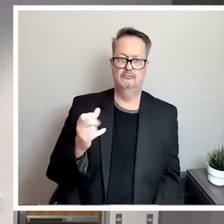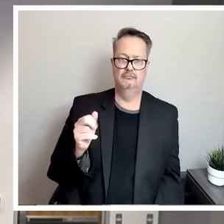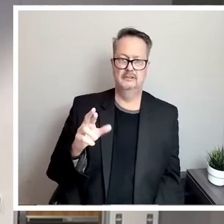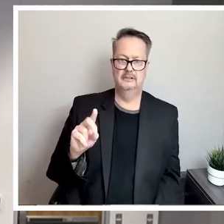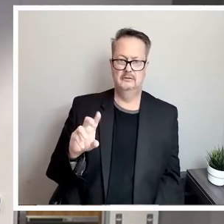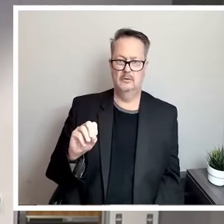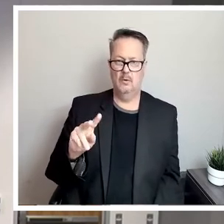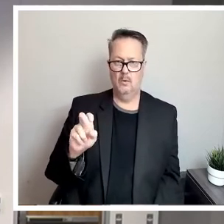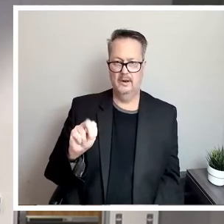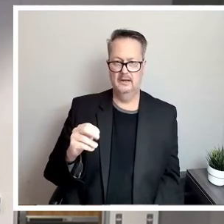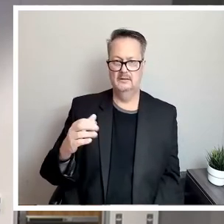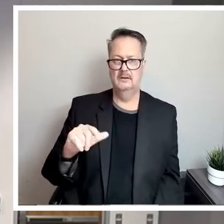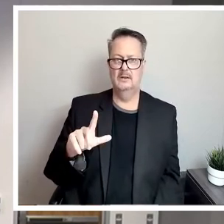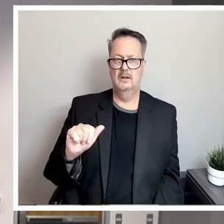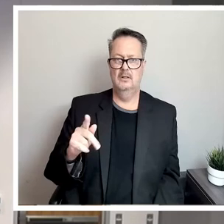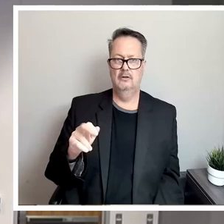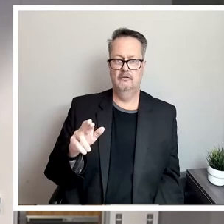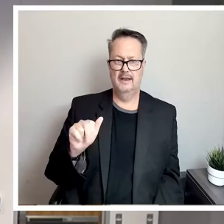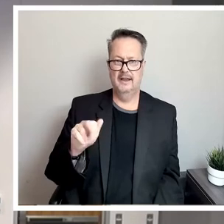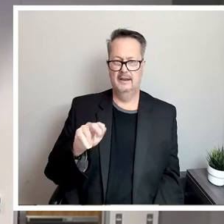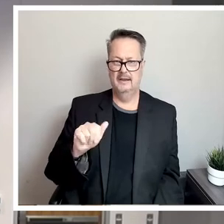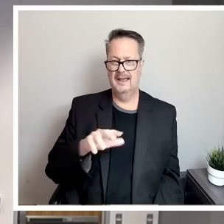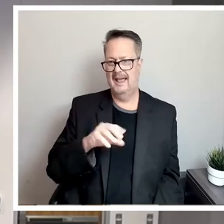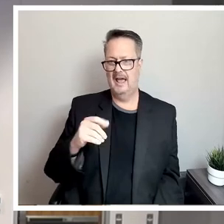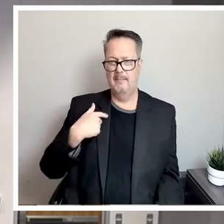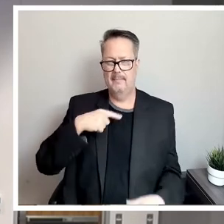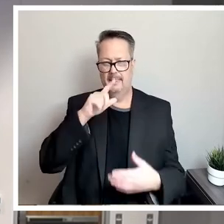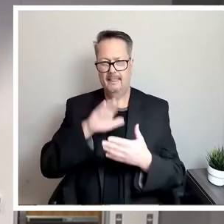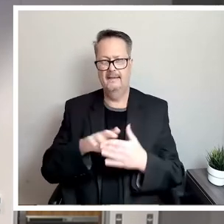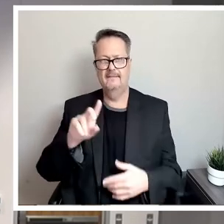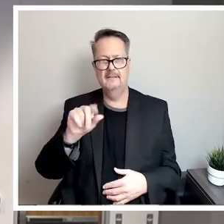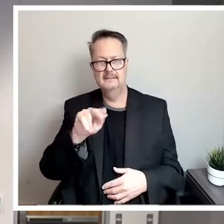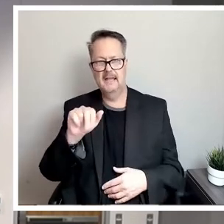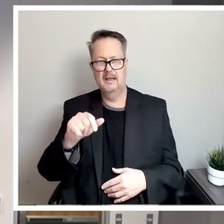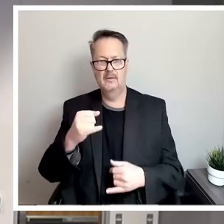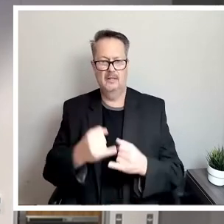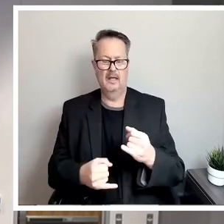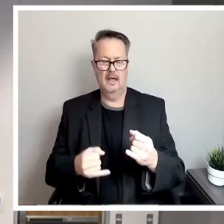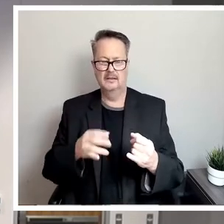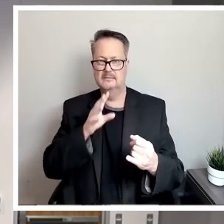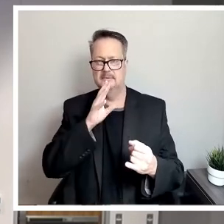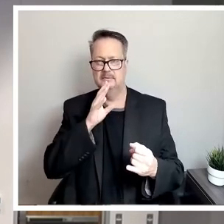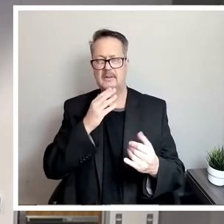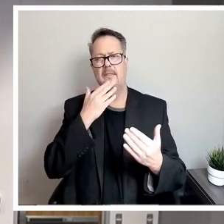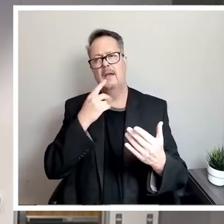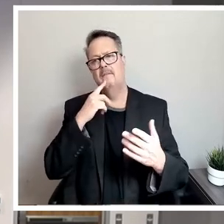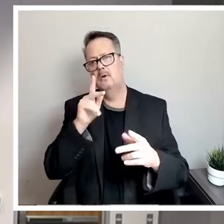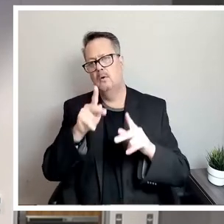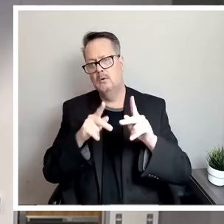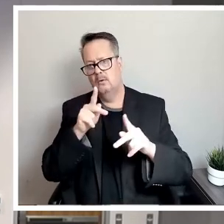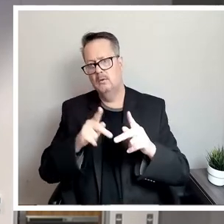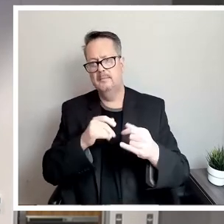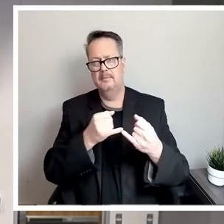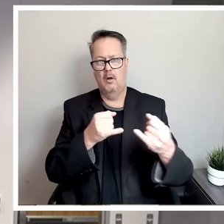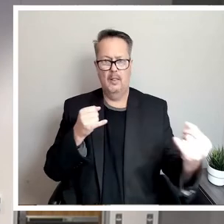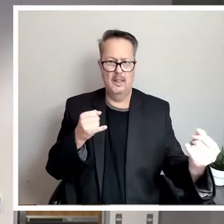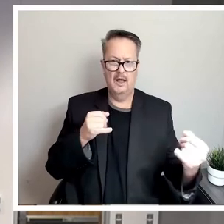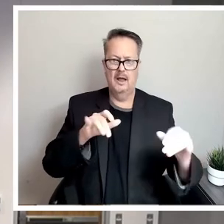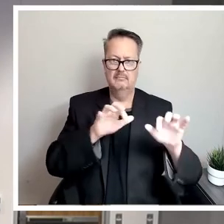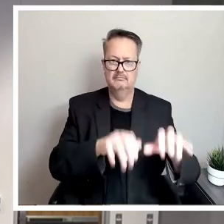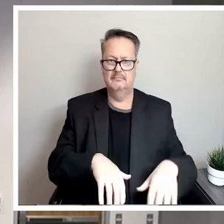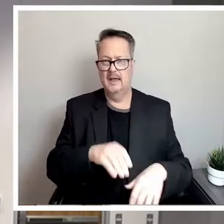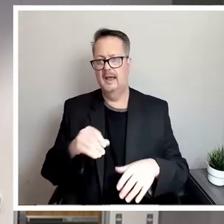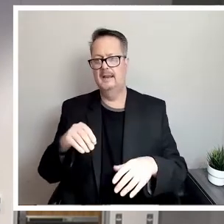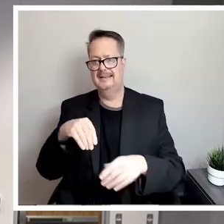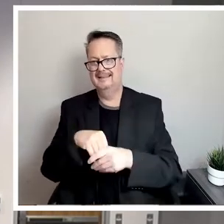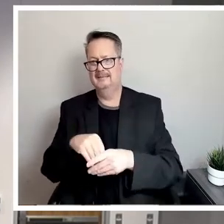Lorena, and I believe Dana was the last speaker. So first of all, thank you for those of you who participated online and for those of you who participated in person. And